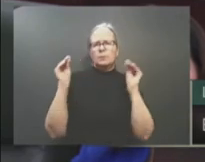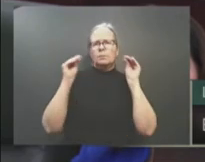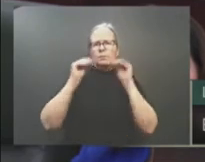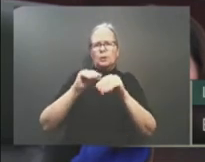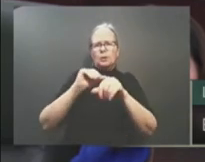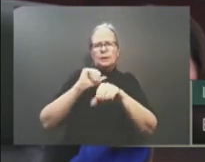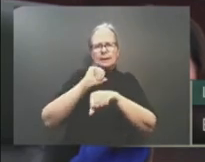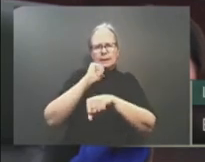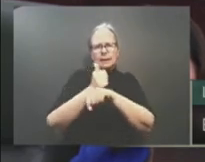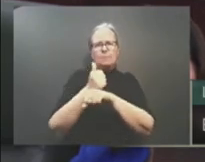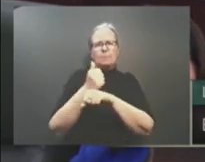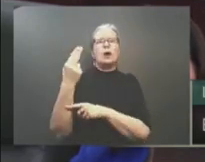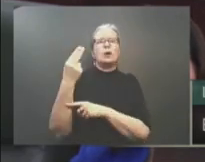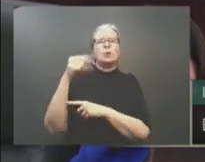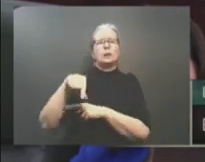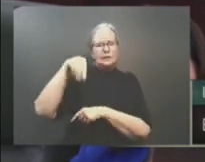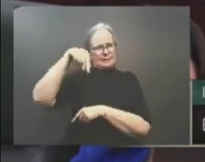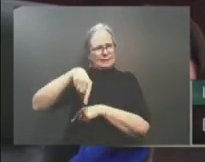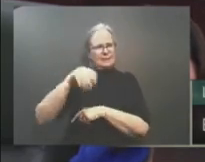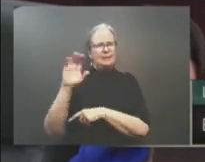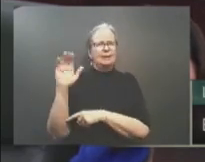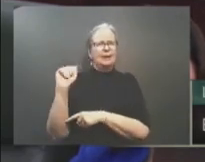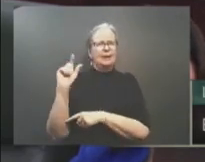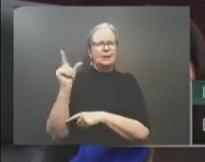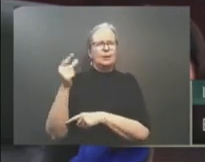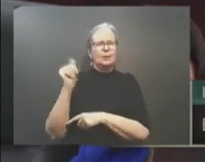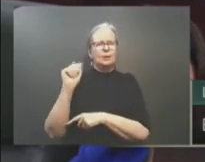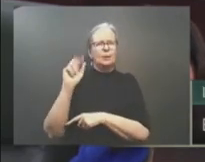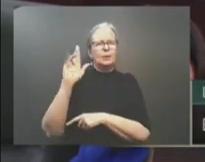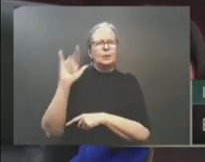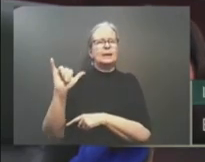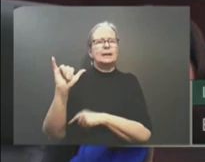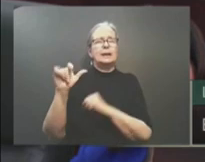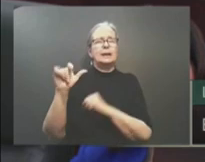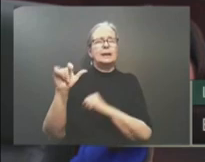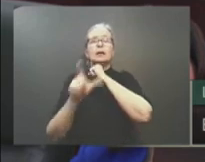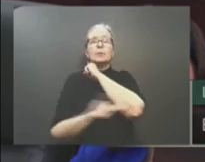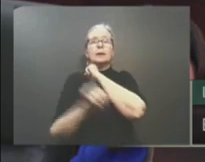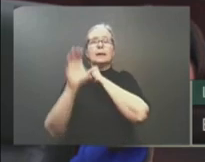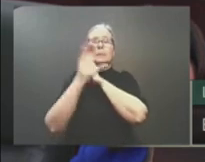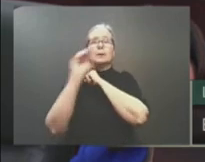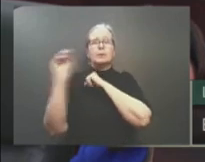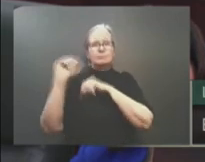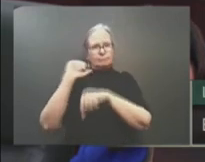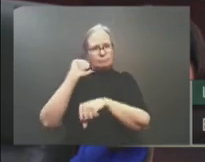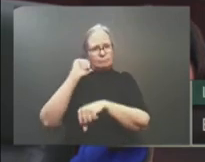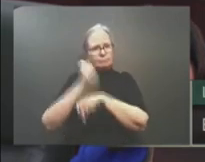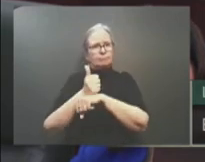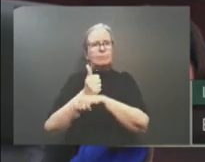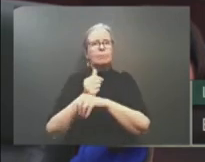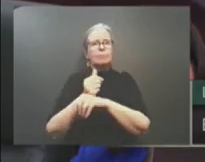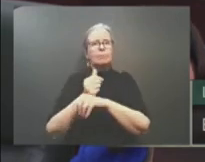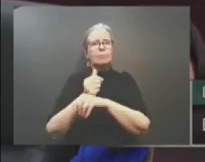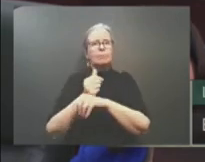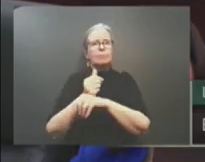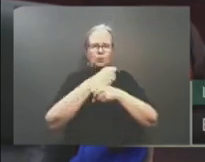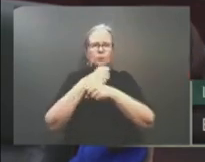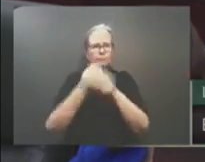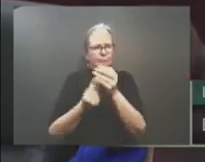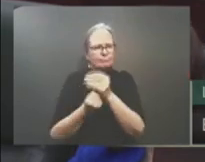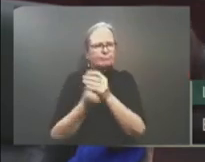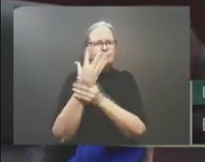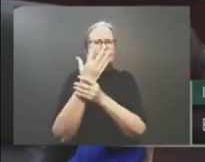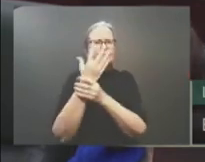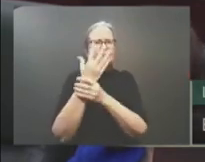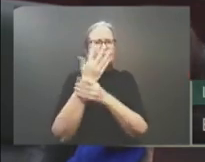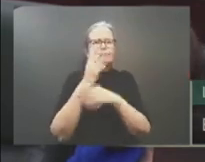Lethbridge will double its production, creating 250 jobs. De Havilland is moving its head office to Alberta instead